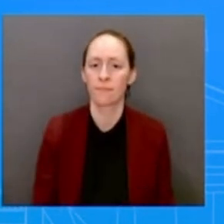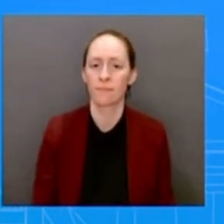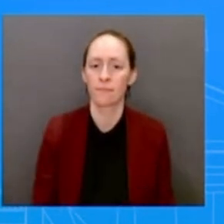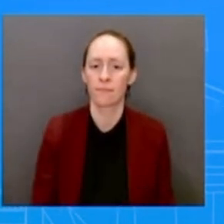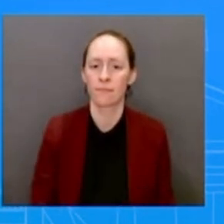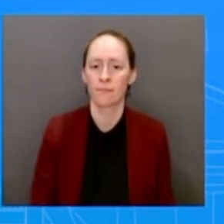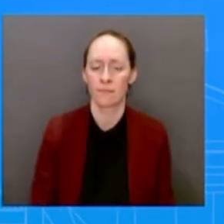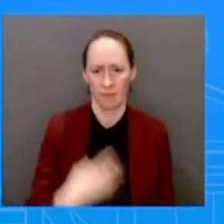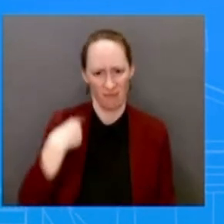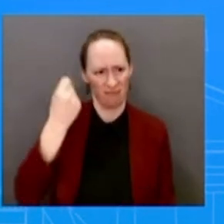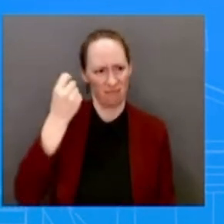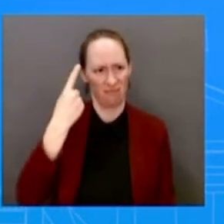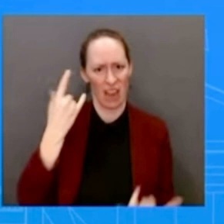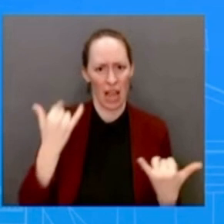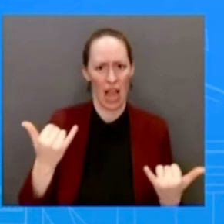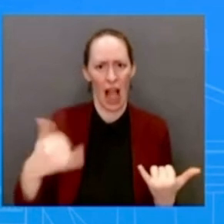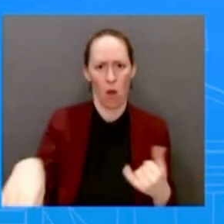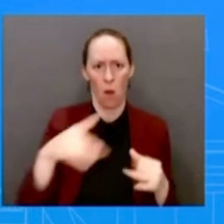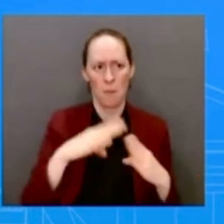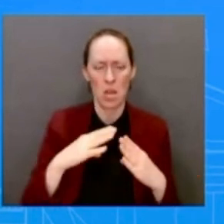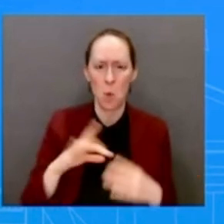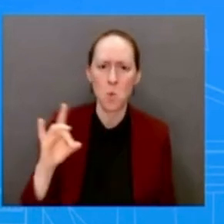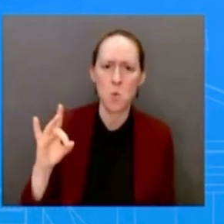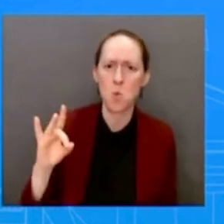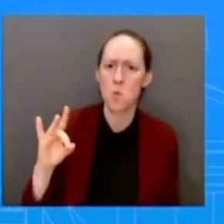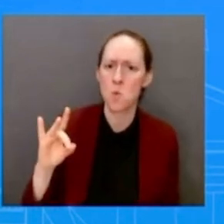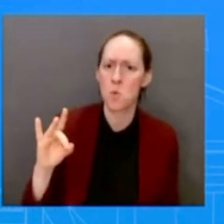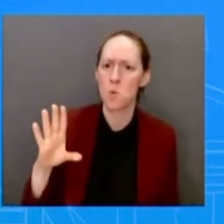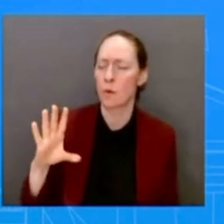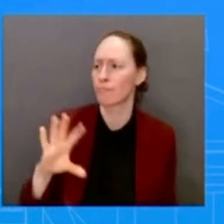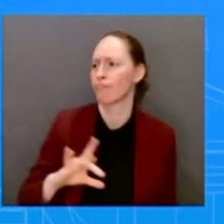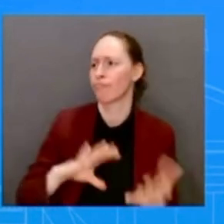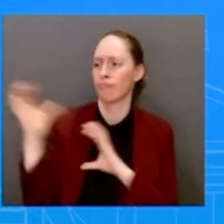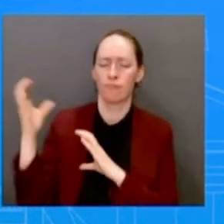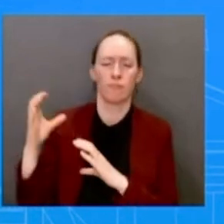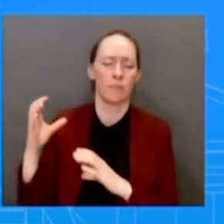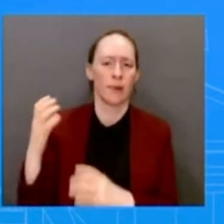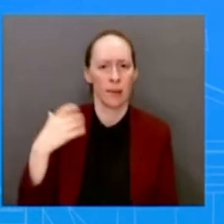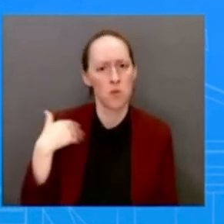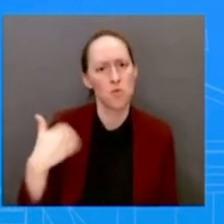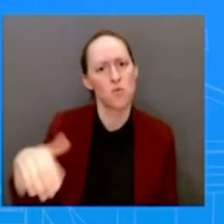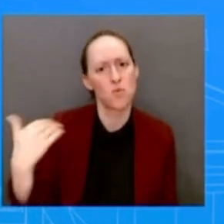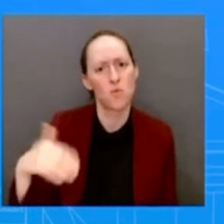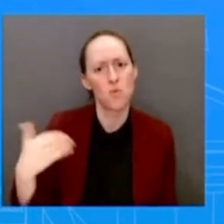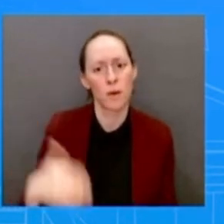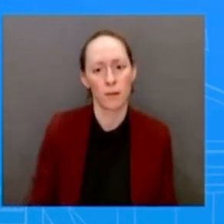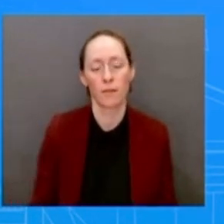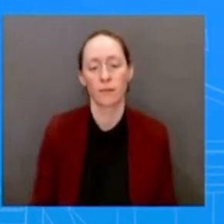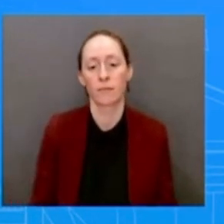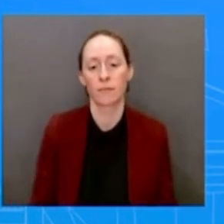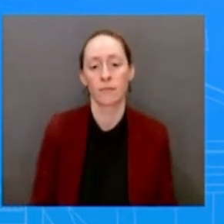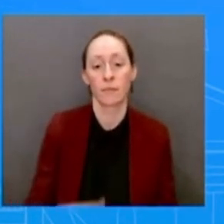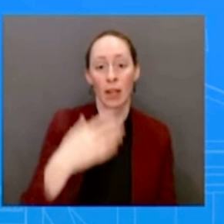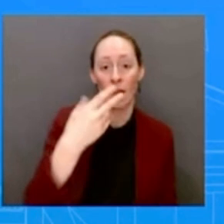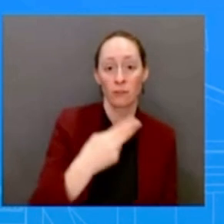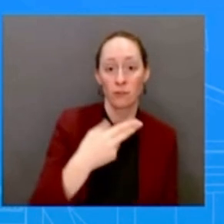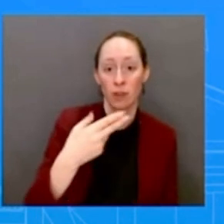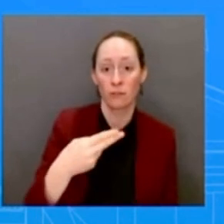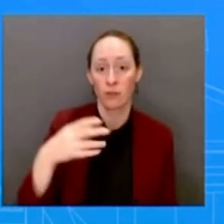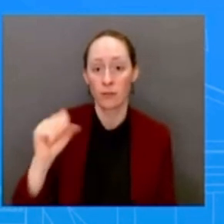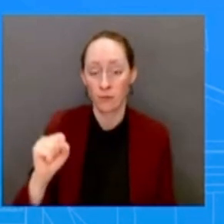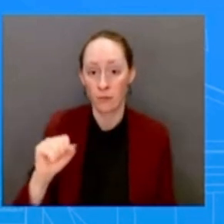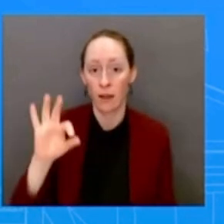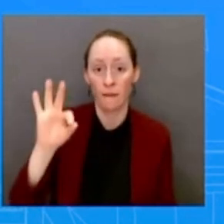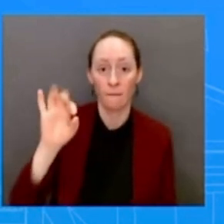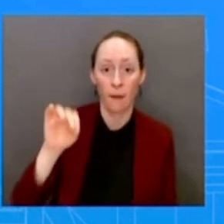their community these past couple weeks. That's why HHS, FEMA, DOT, EPA have been on